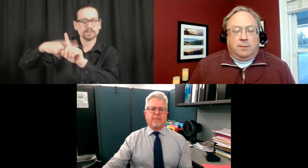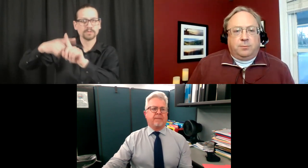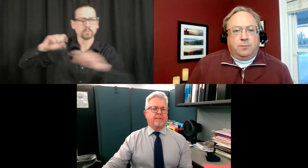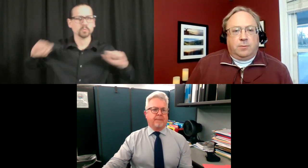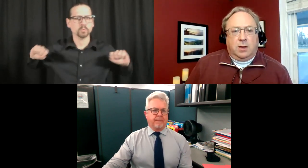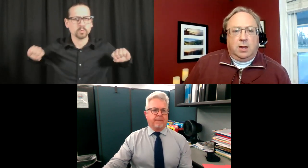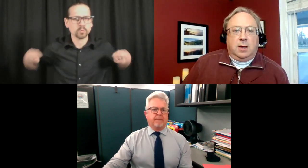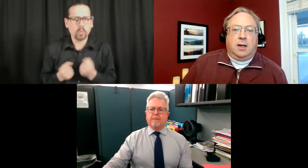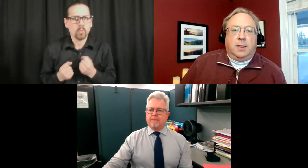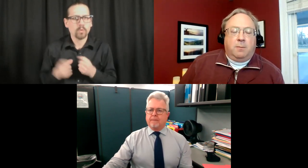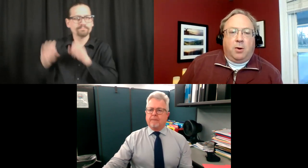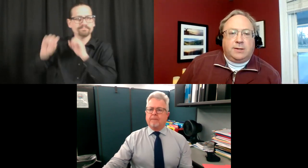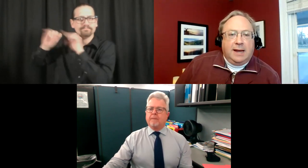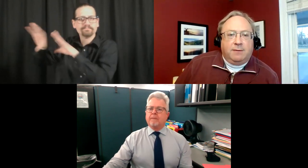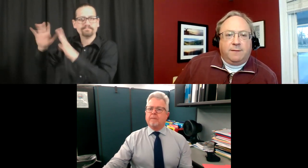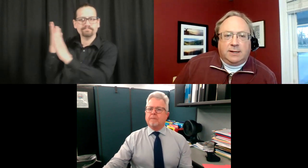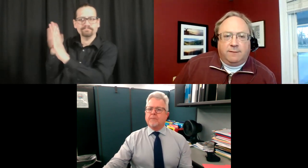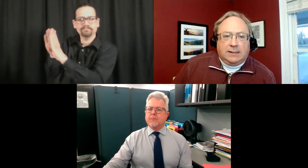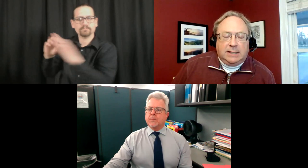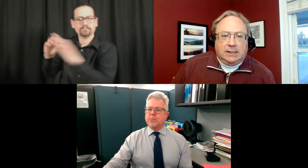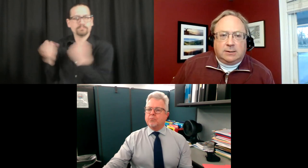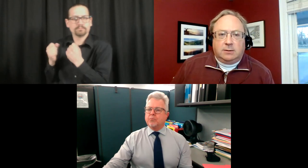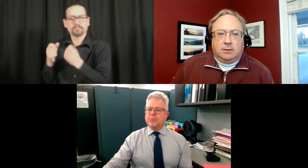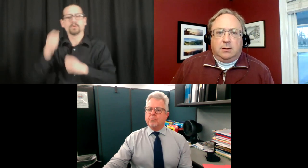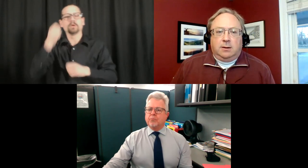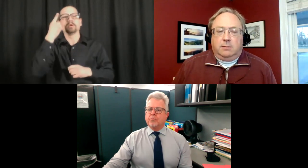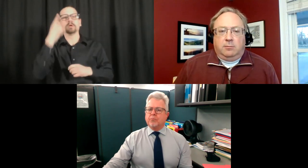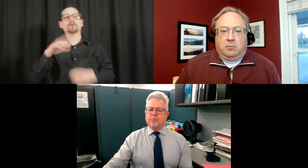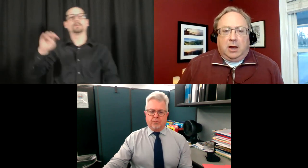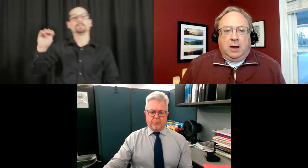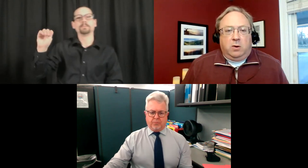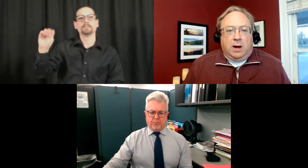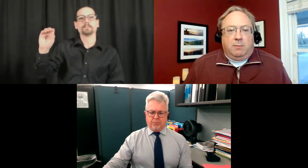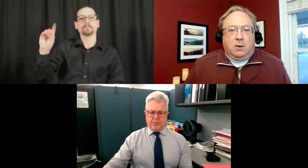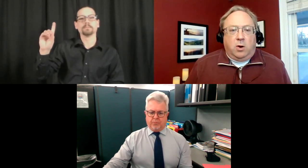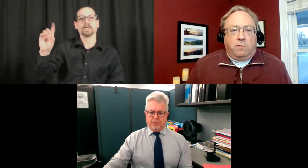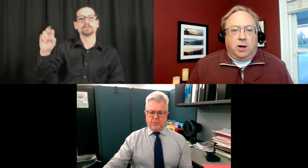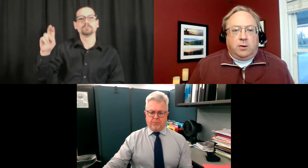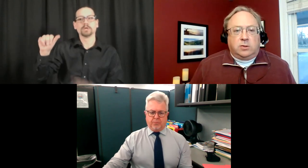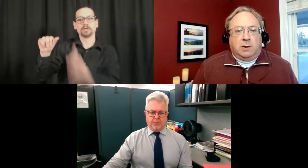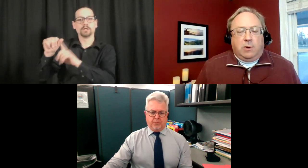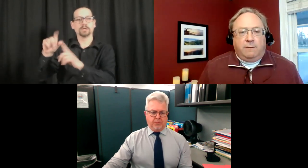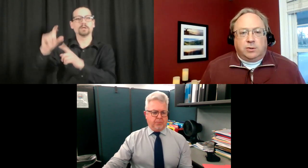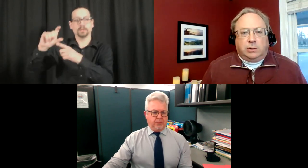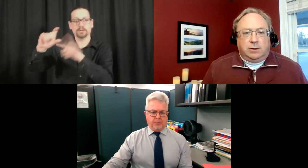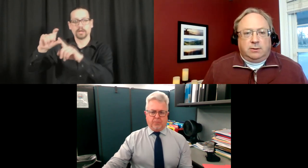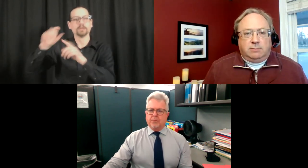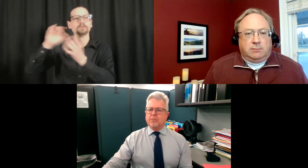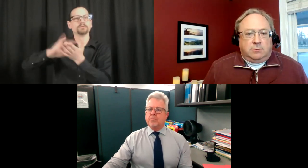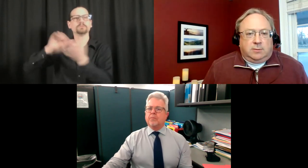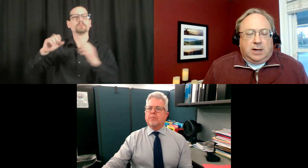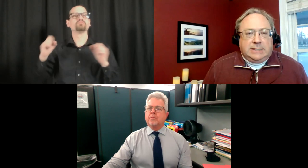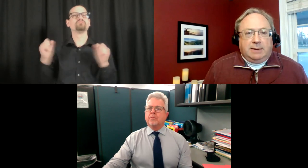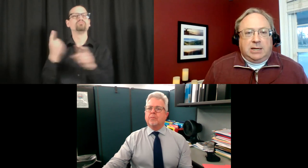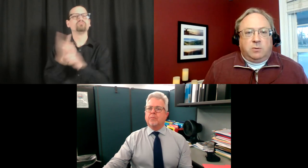who store it. They're both safe and effective vaccines. I wouldn't recommend one over the other to my wife or children.